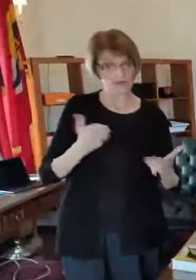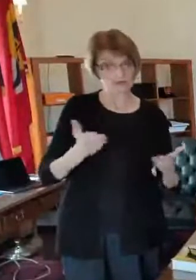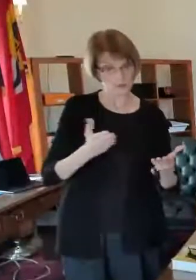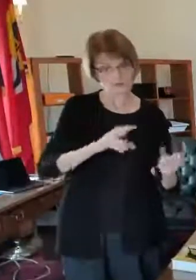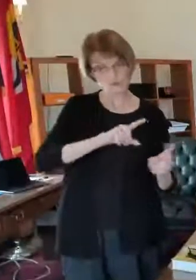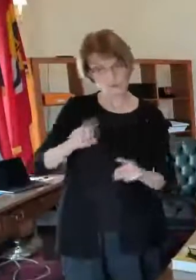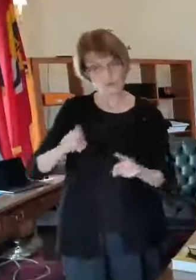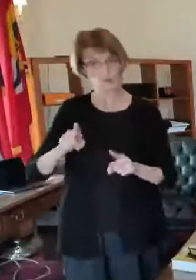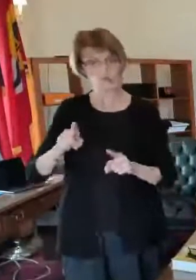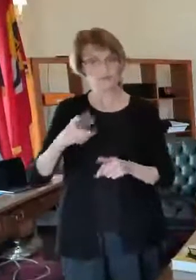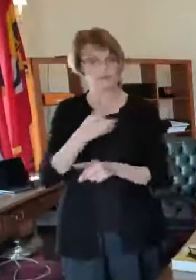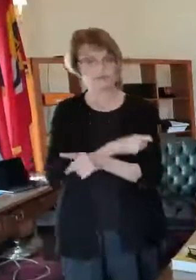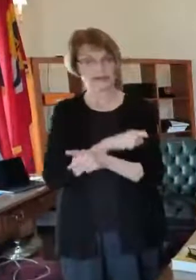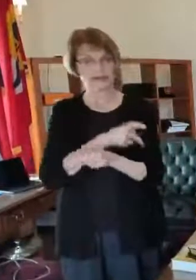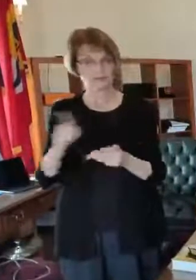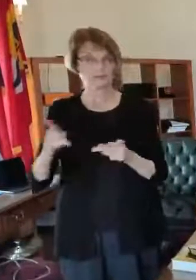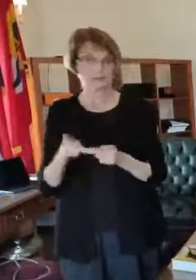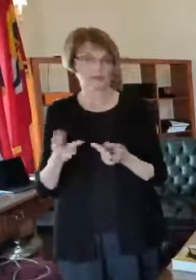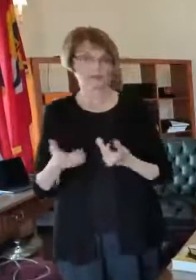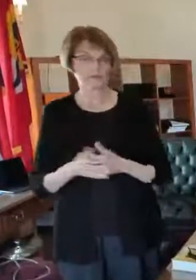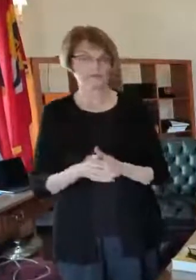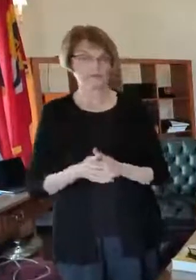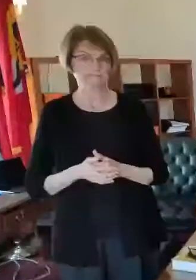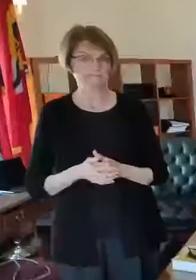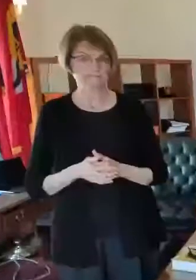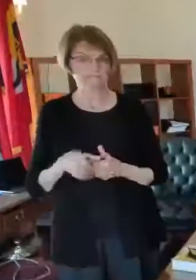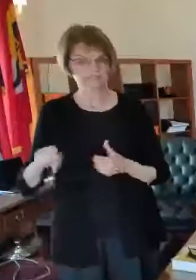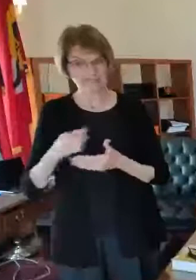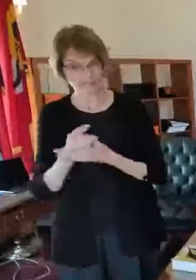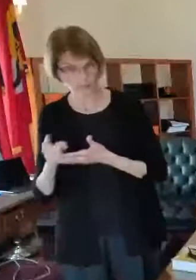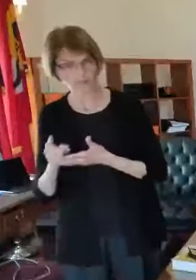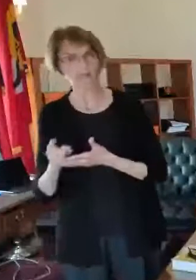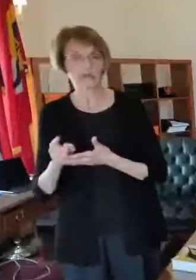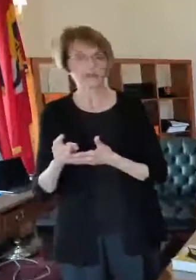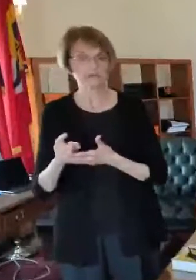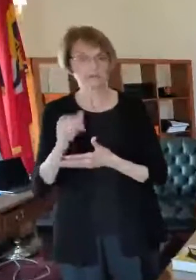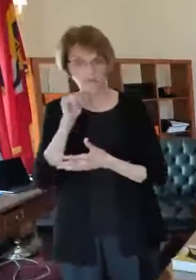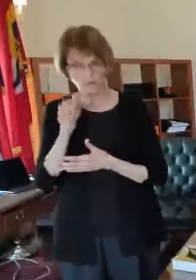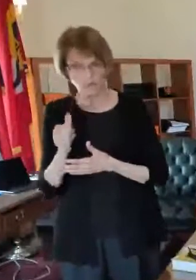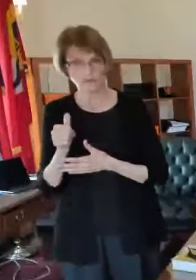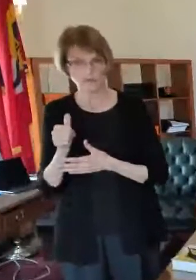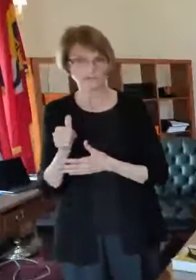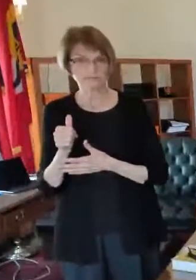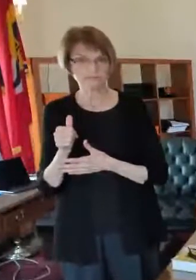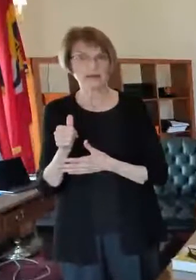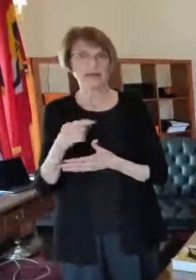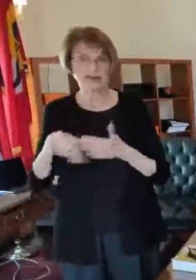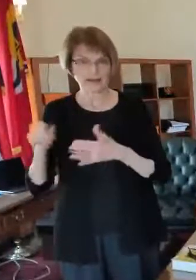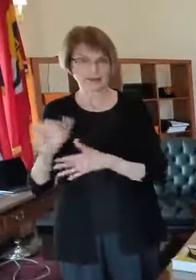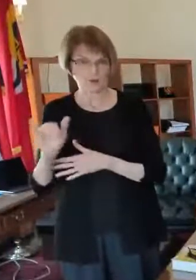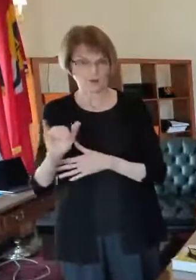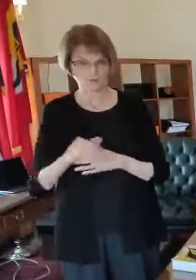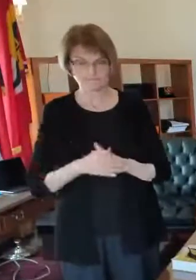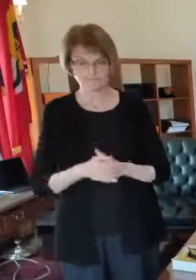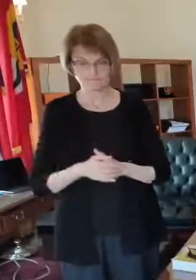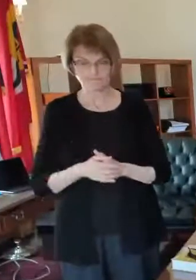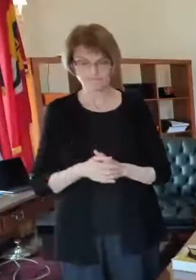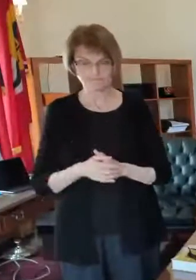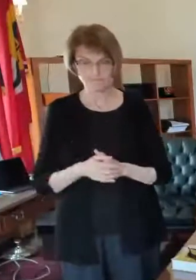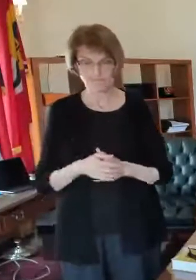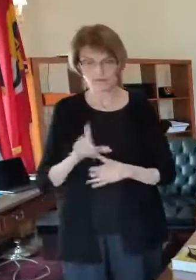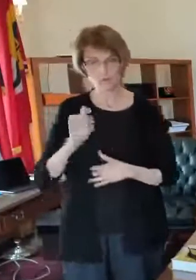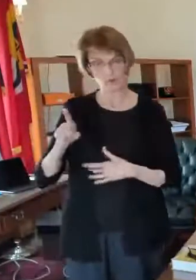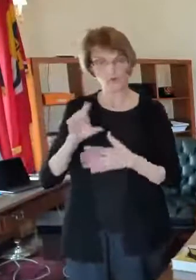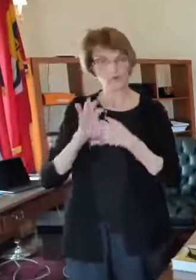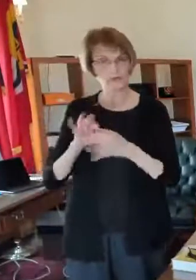that we have had and are going to uh have this week tomorrow and likely next week a question on